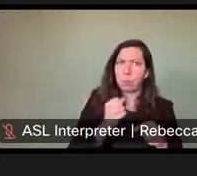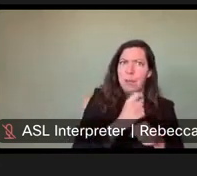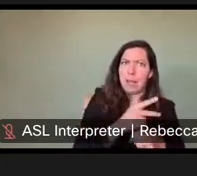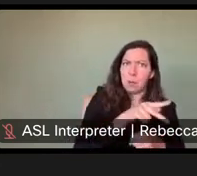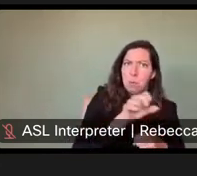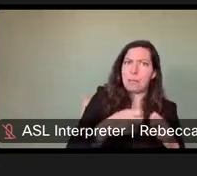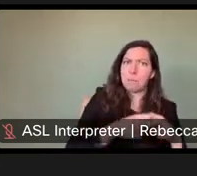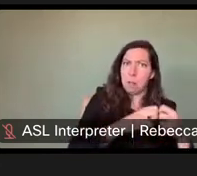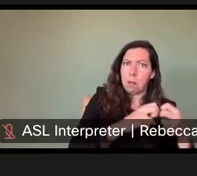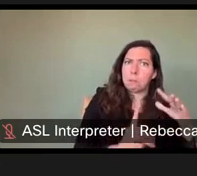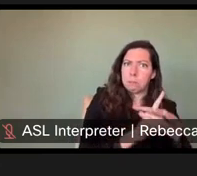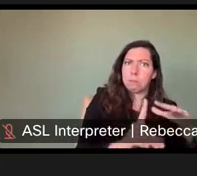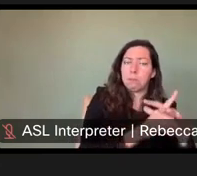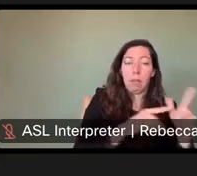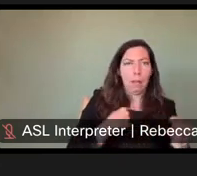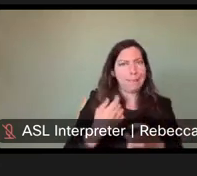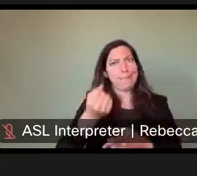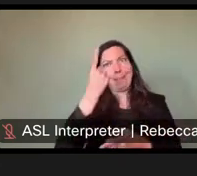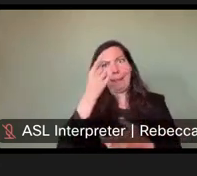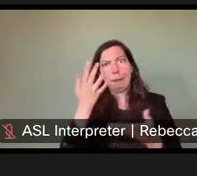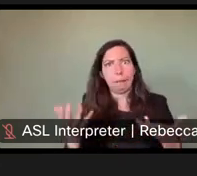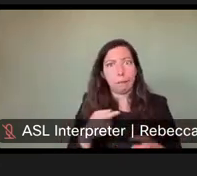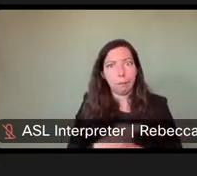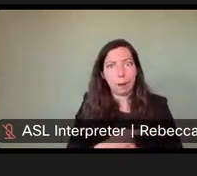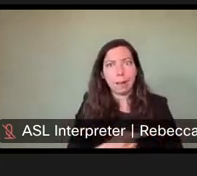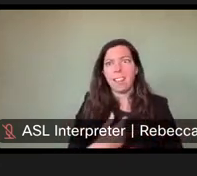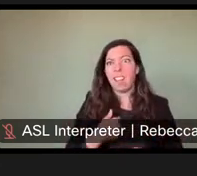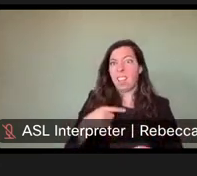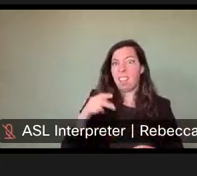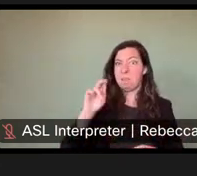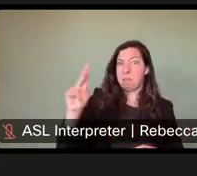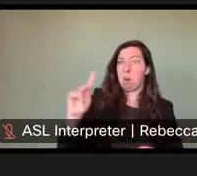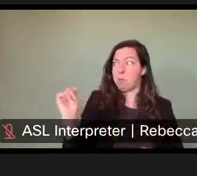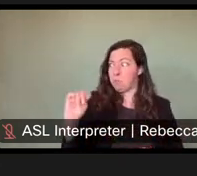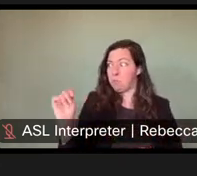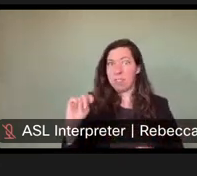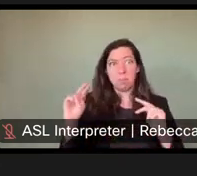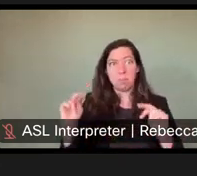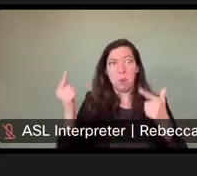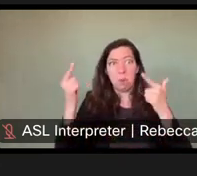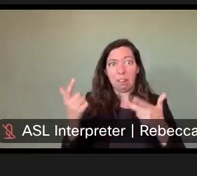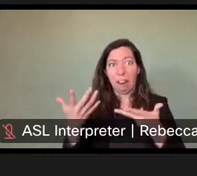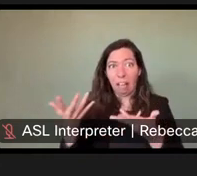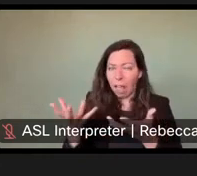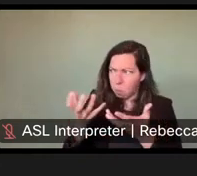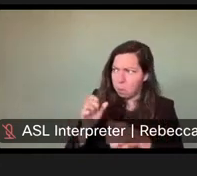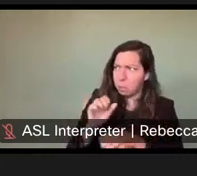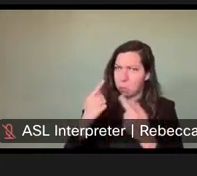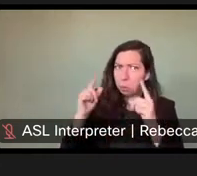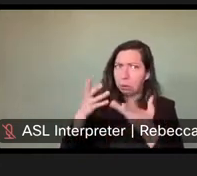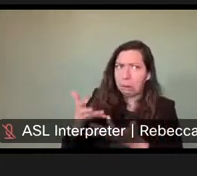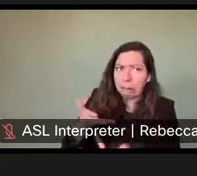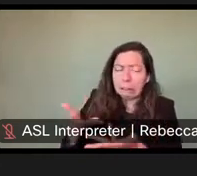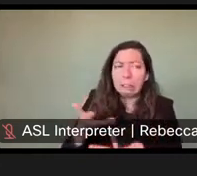it. I appreciate it. Like, you know, I'm in a park where a restroom doesn't work. I want it to work. I want the roads to be good. I want the